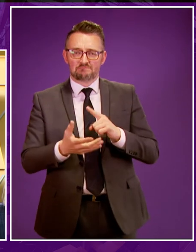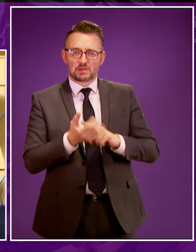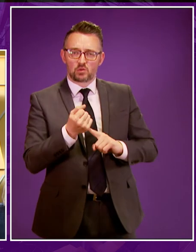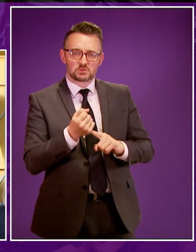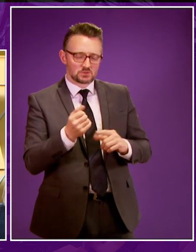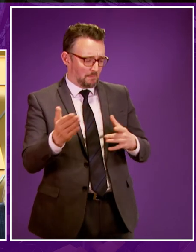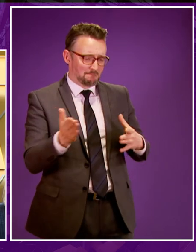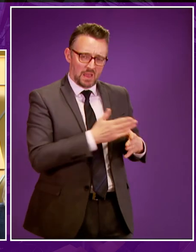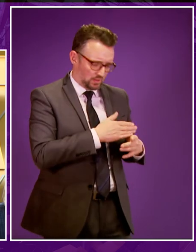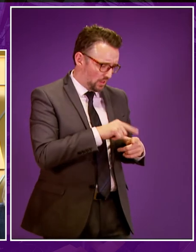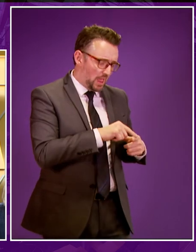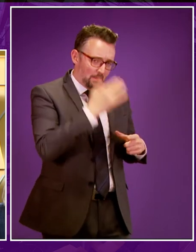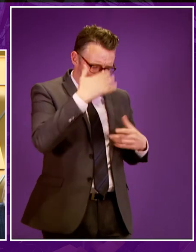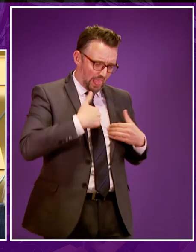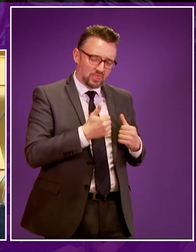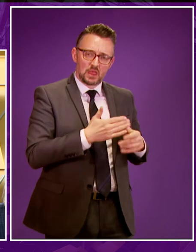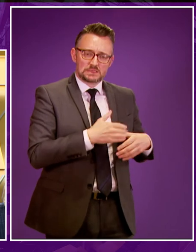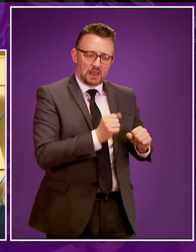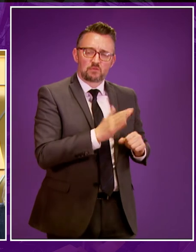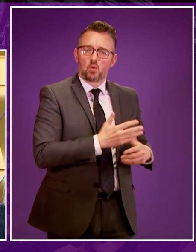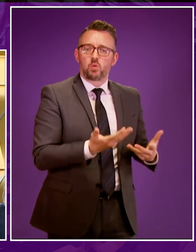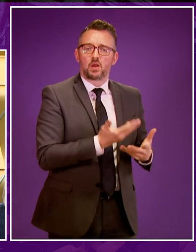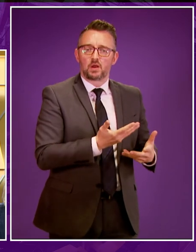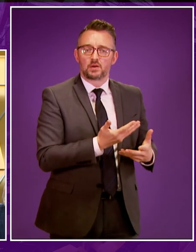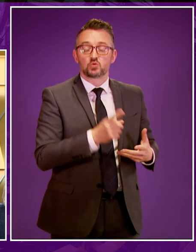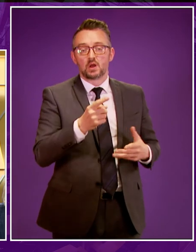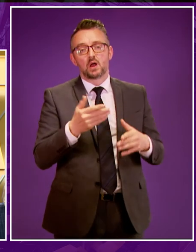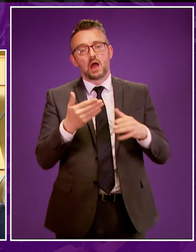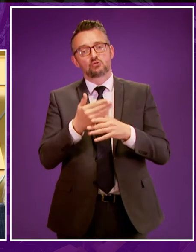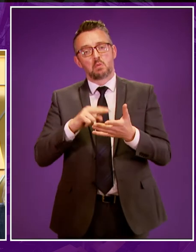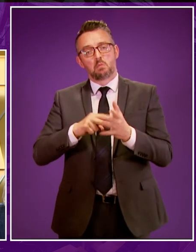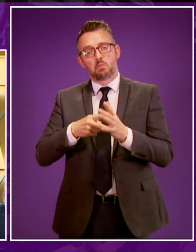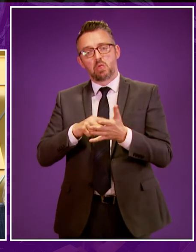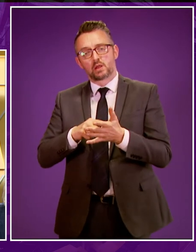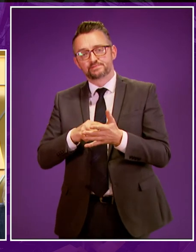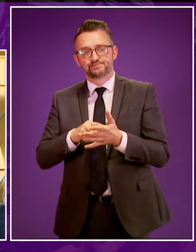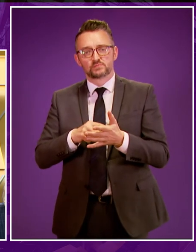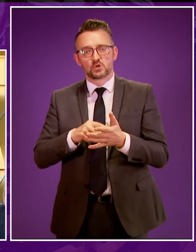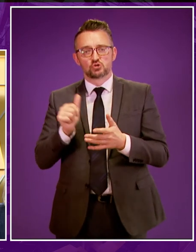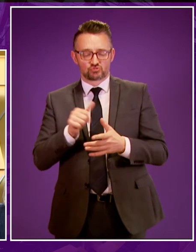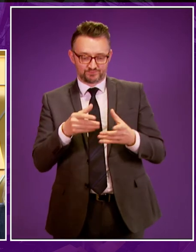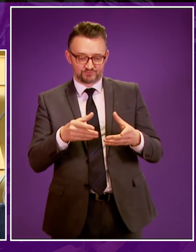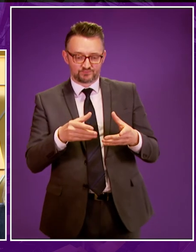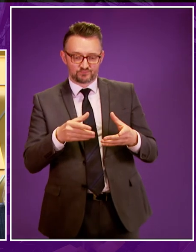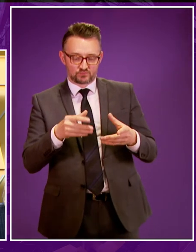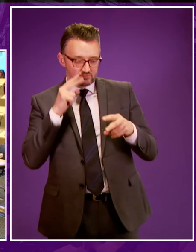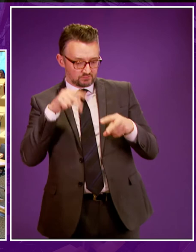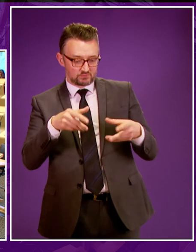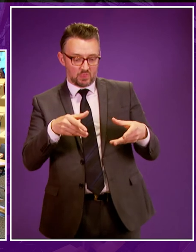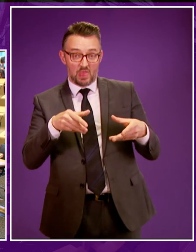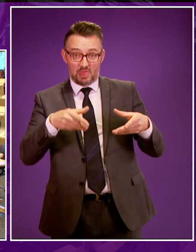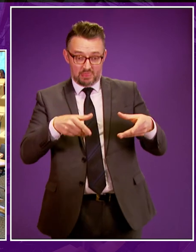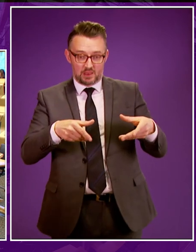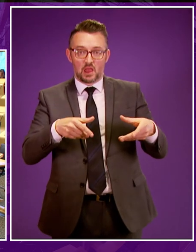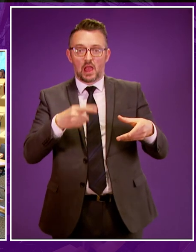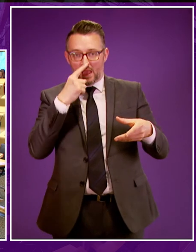of those mental health problems and Marie Todd highlights those so the action plan as a whole I think should be viewed as a vehicle to improving